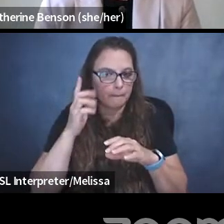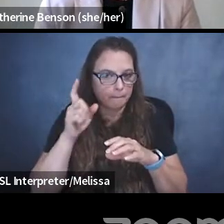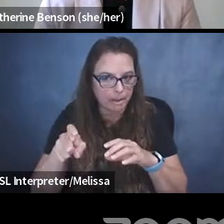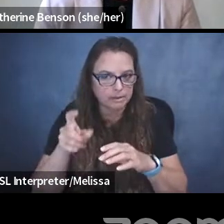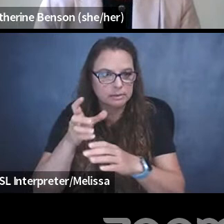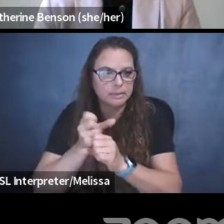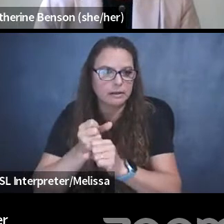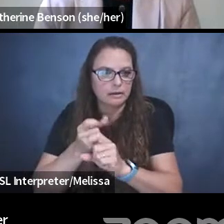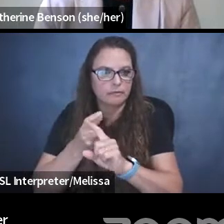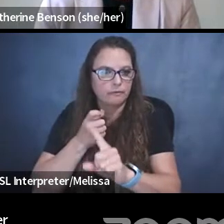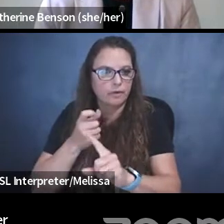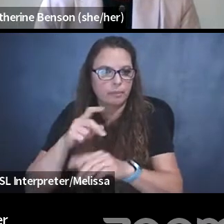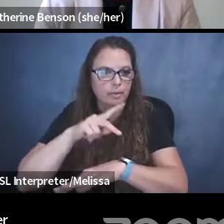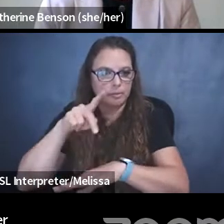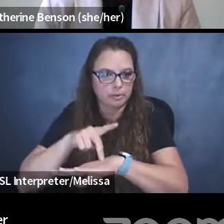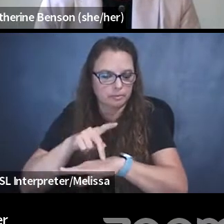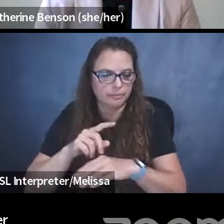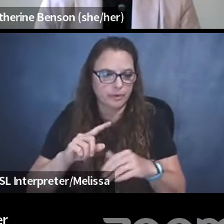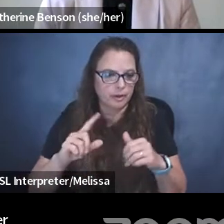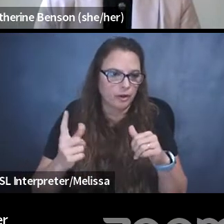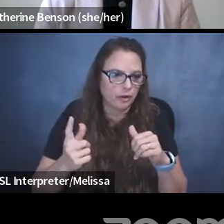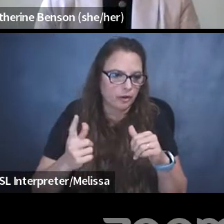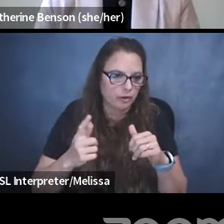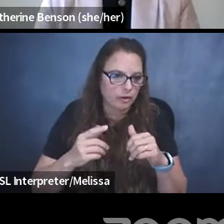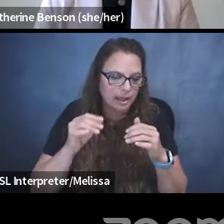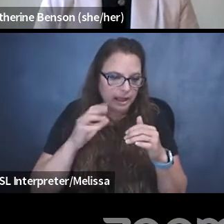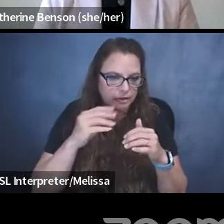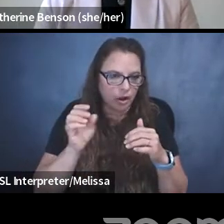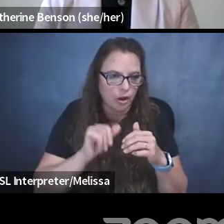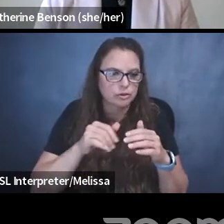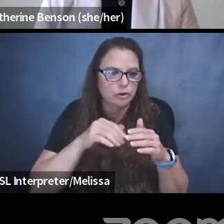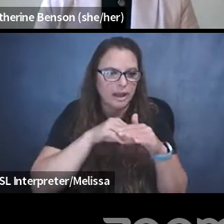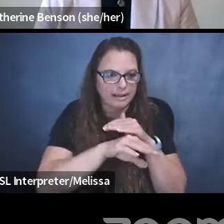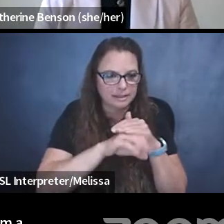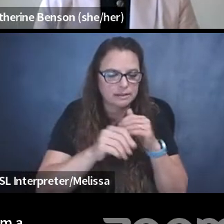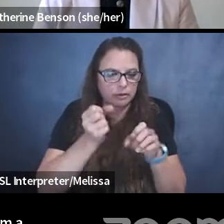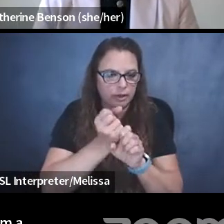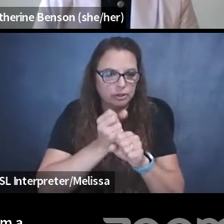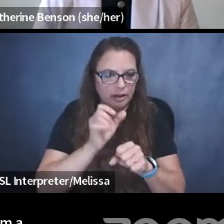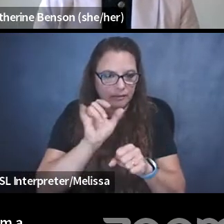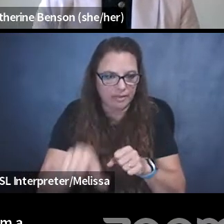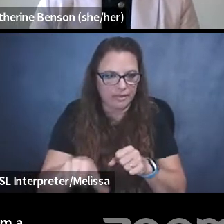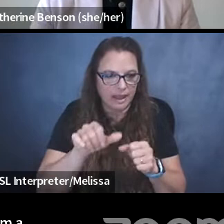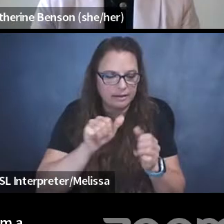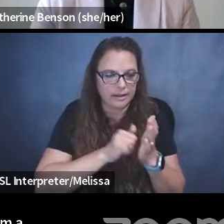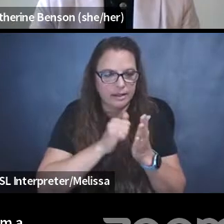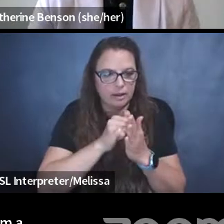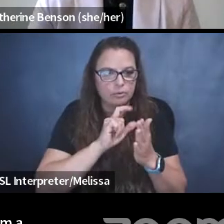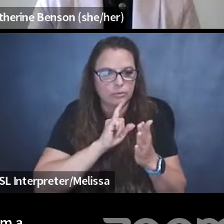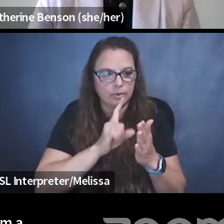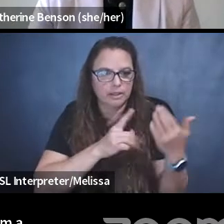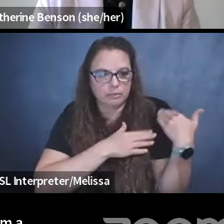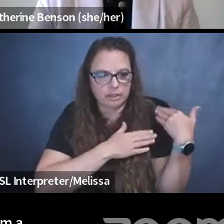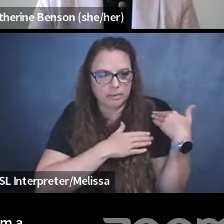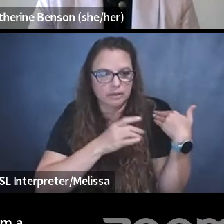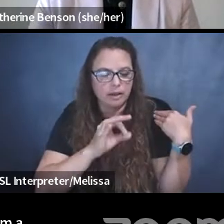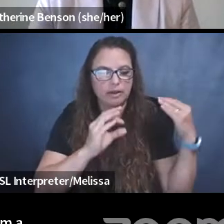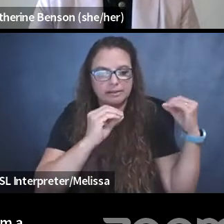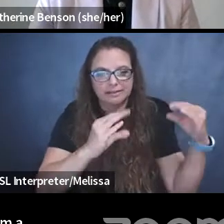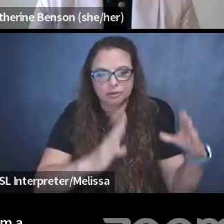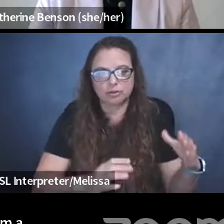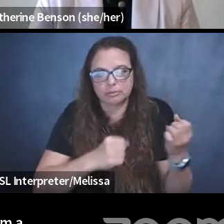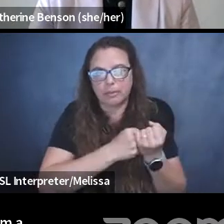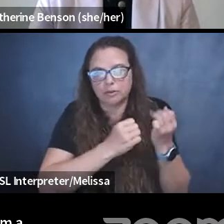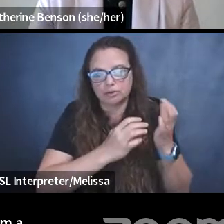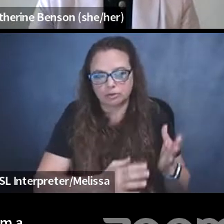uh, further that the acts, quote, access, creation, and content of that account is the responsibility of the teacher sponsor. Uh,